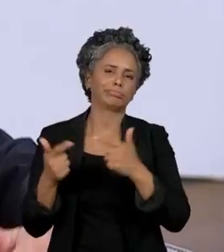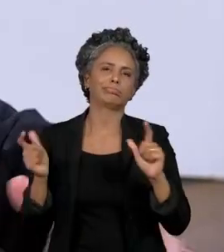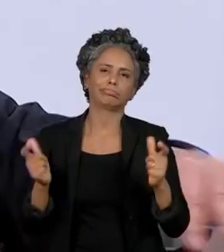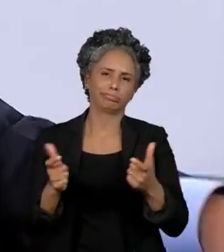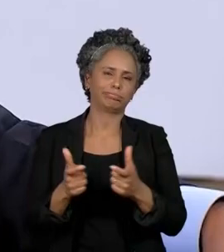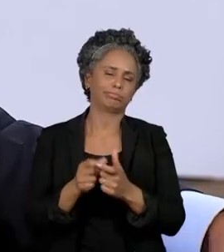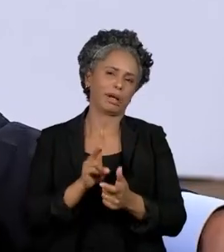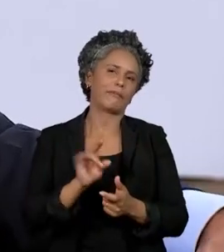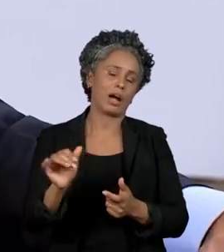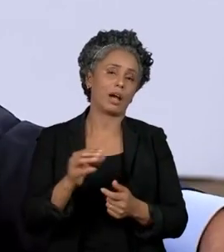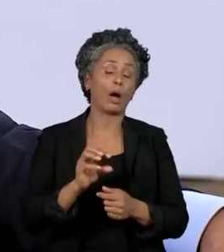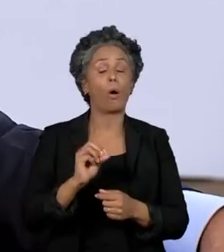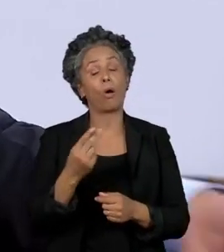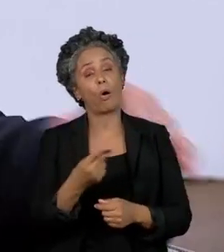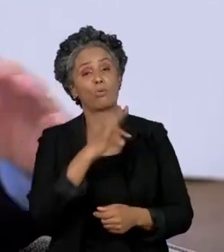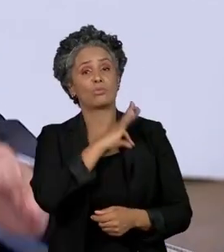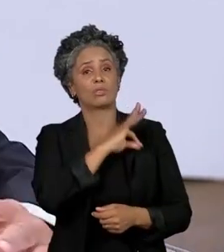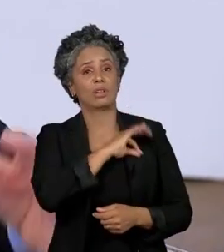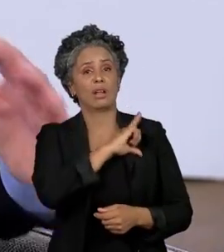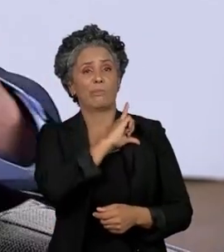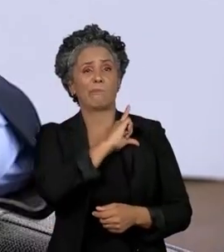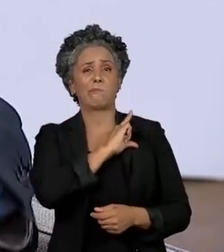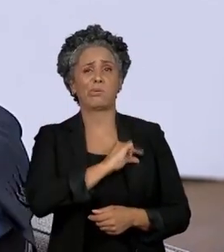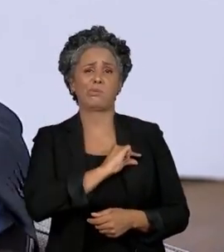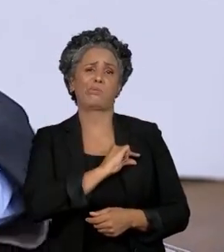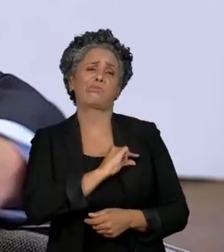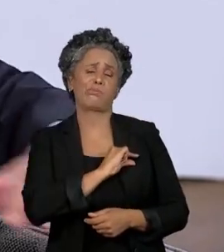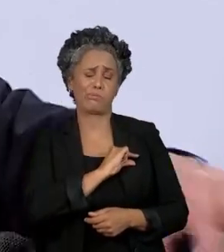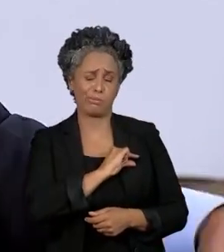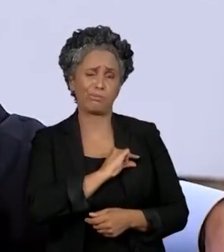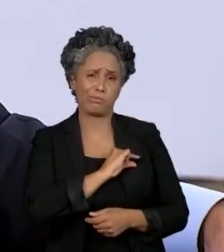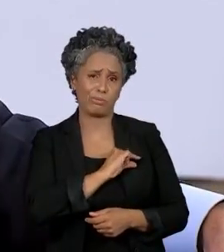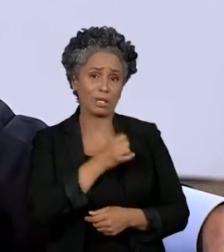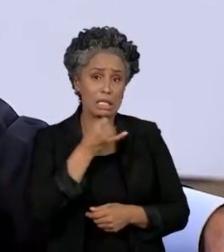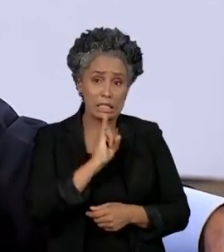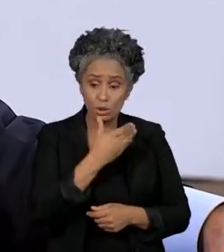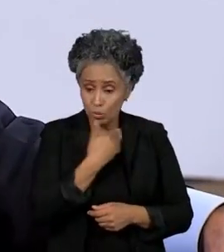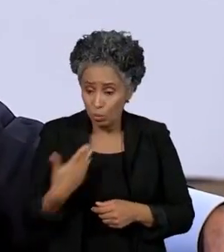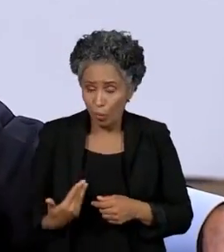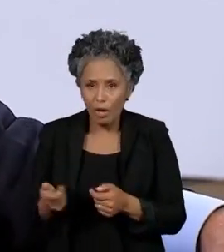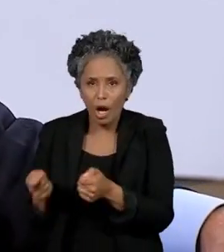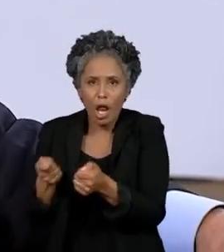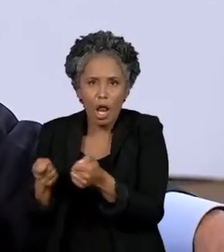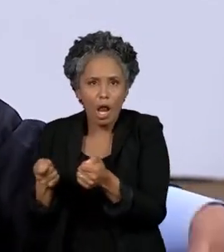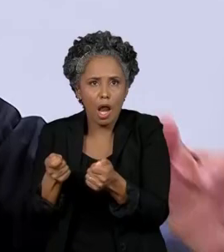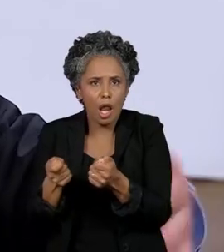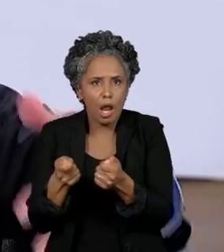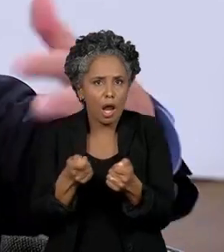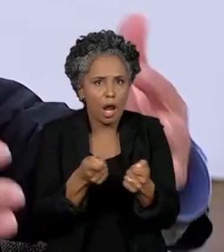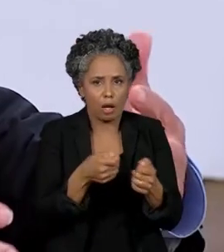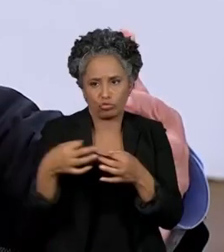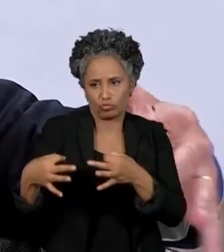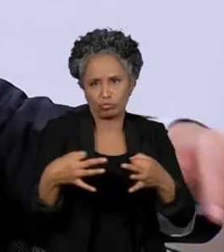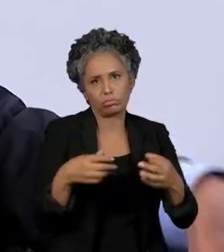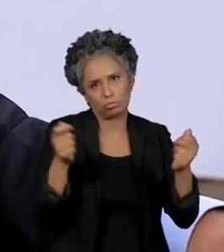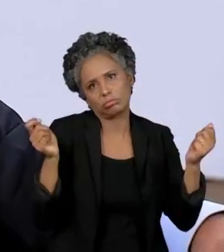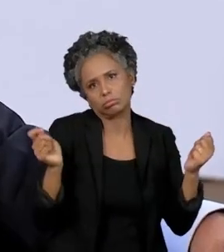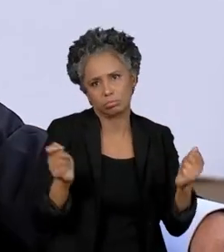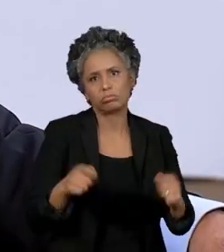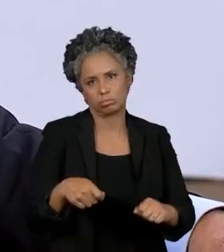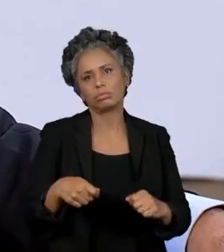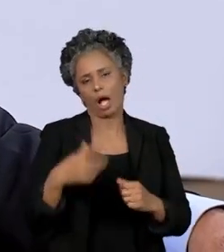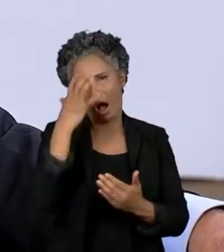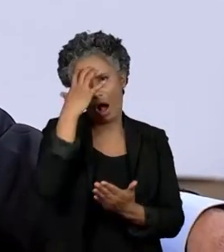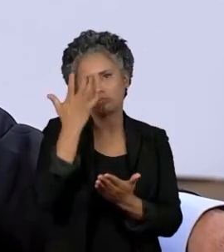wages will go down unless government intervenes in one way or another. And there are a number of ways